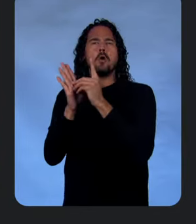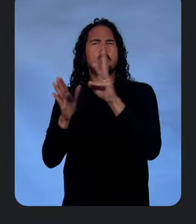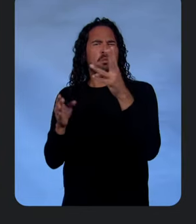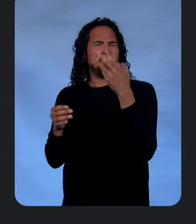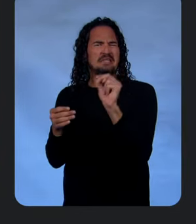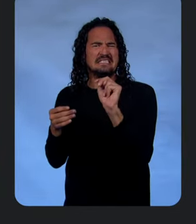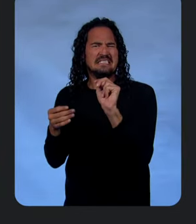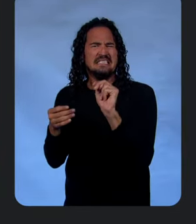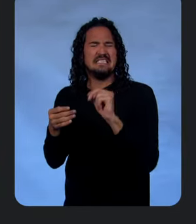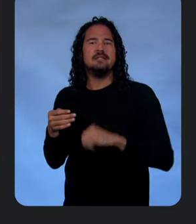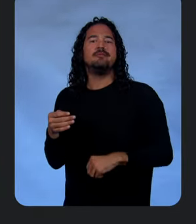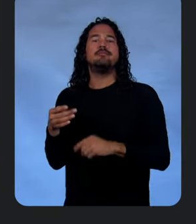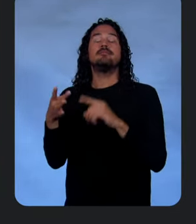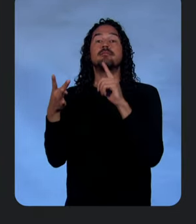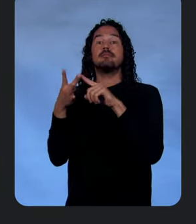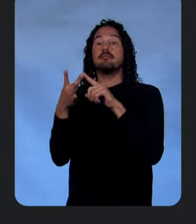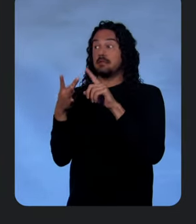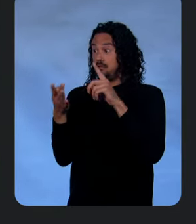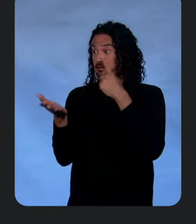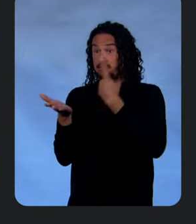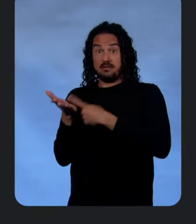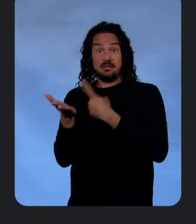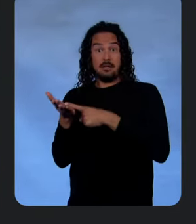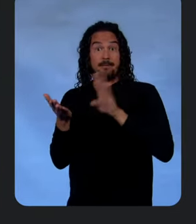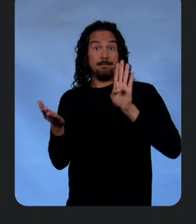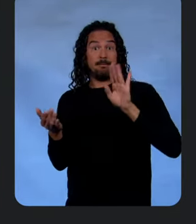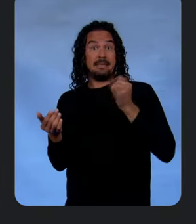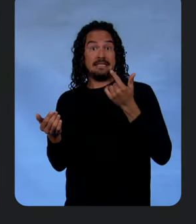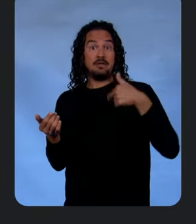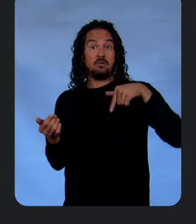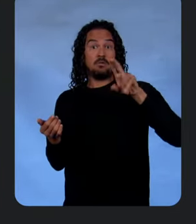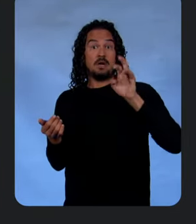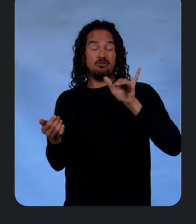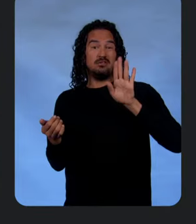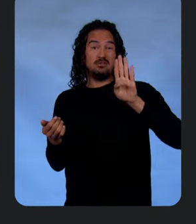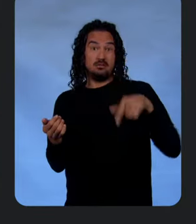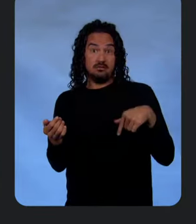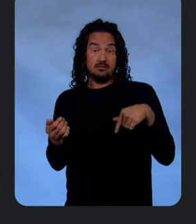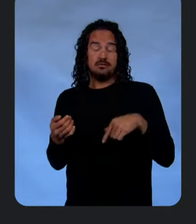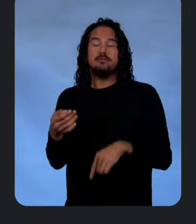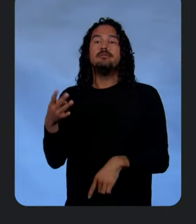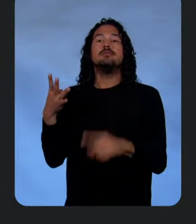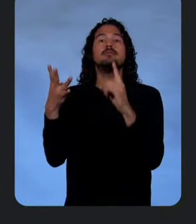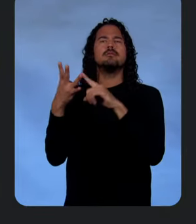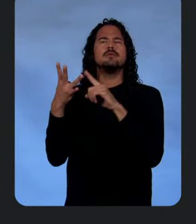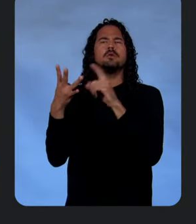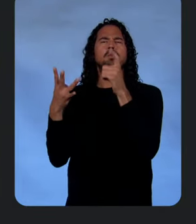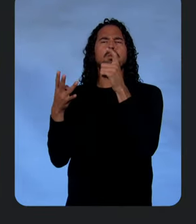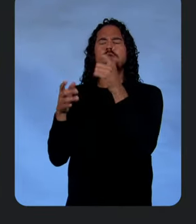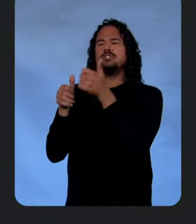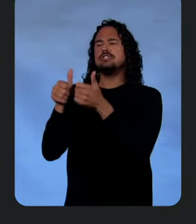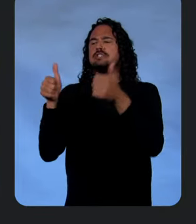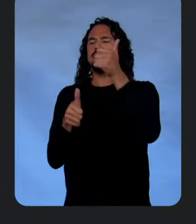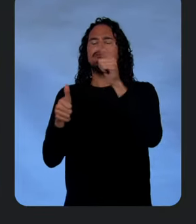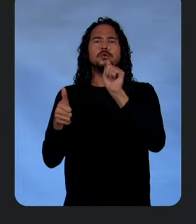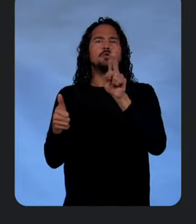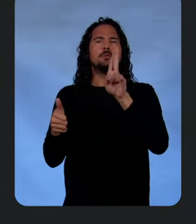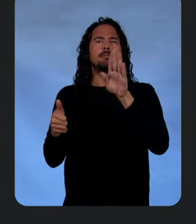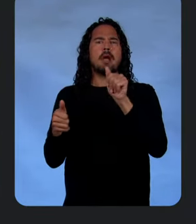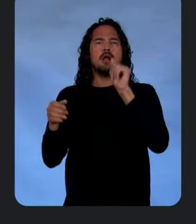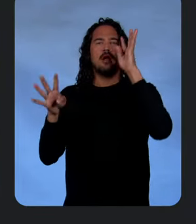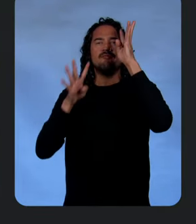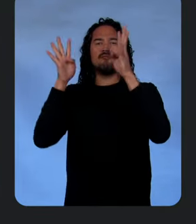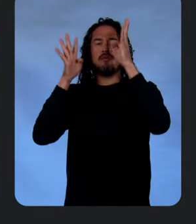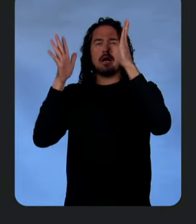demo? Did we talk about BigQuery? Who was the chief Tuba innovator? I have some questions